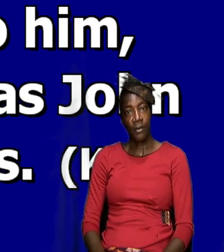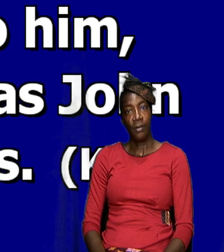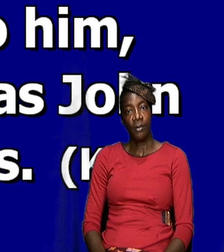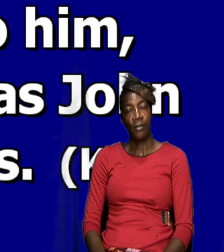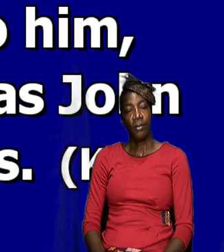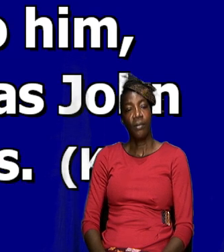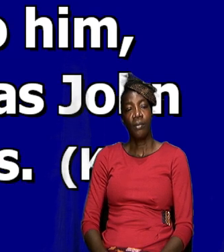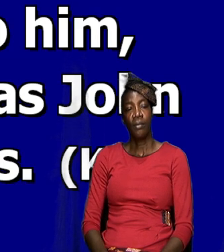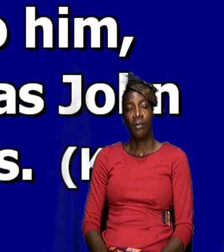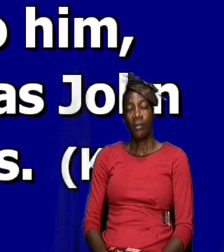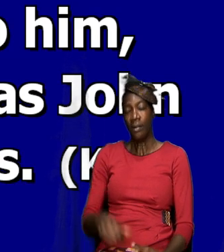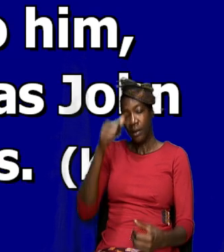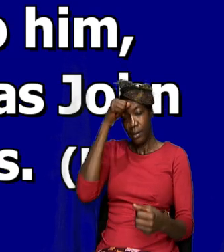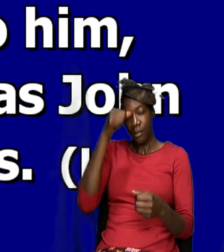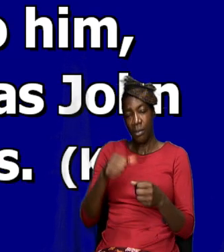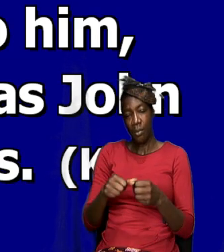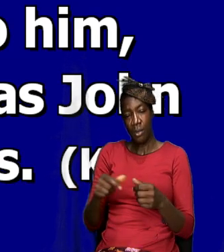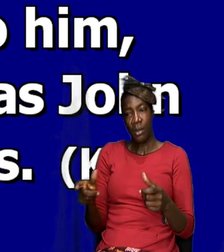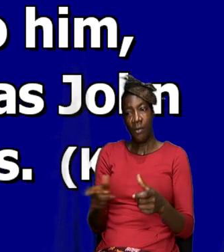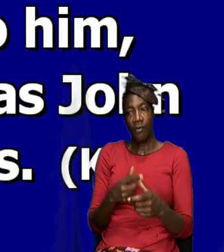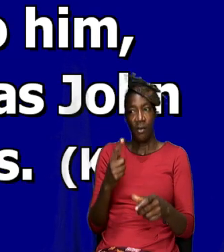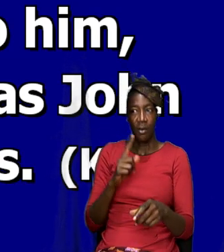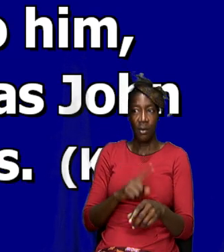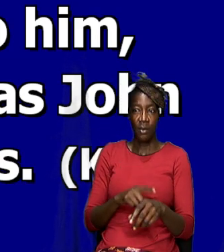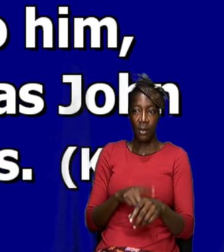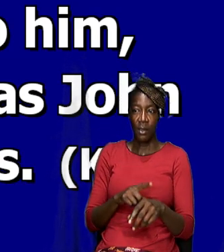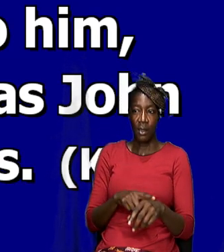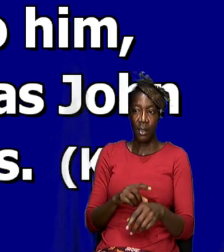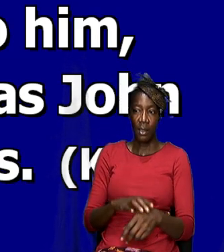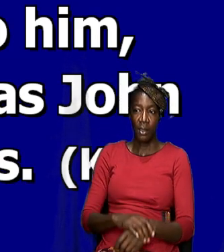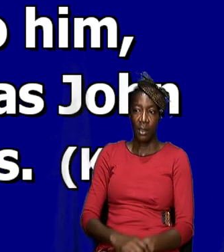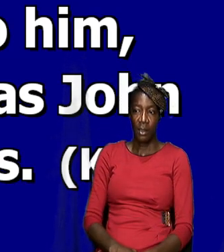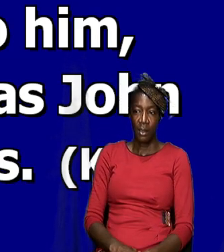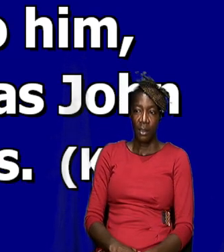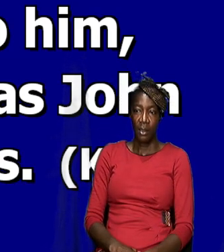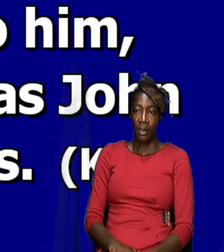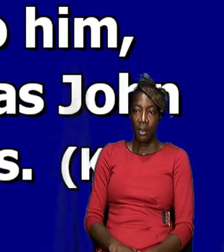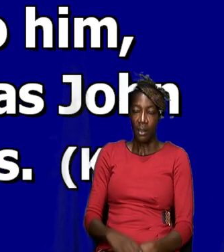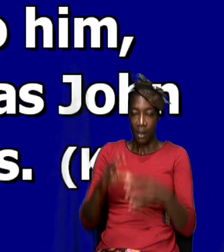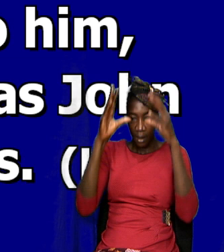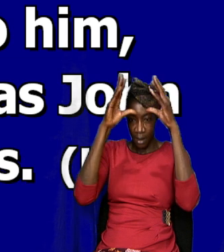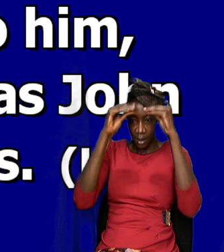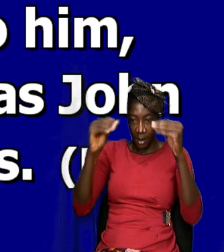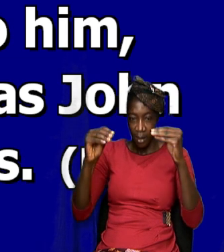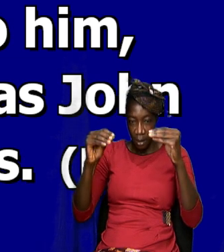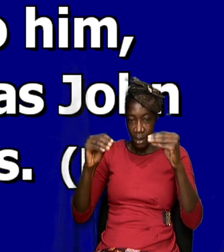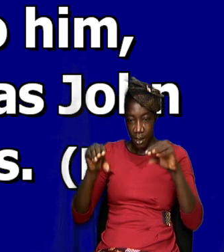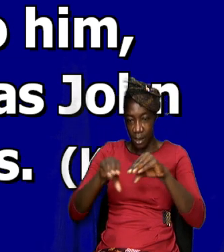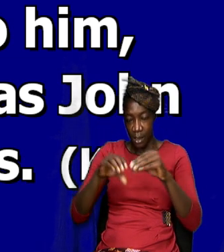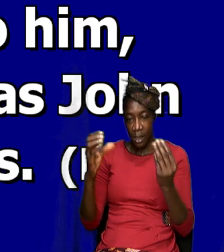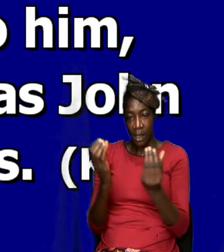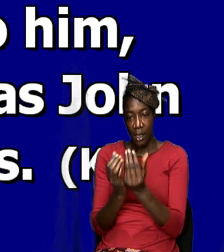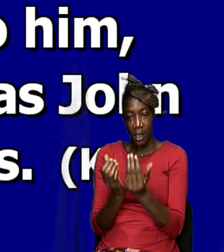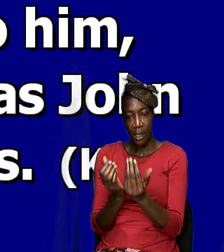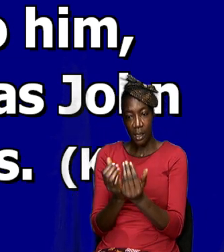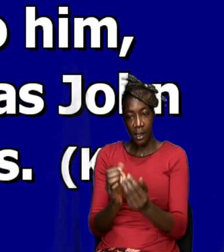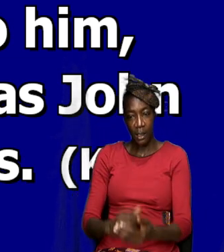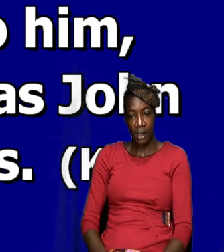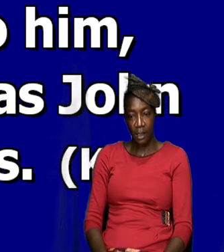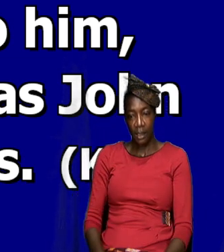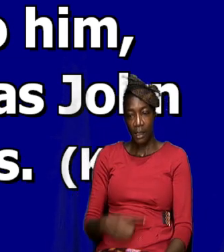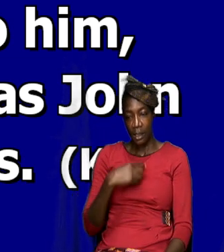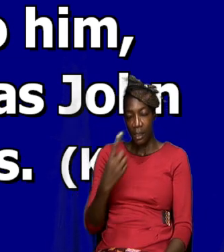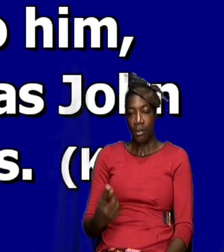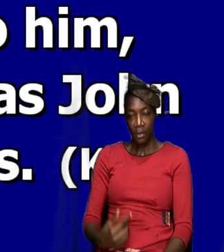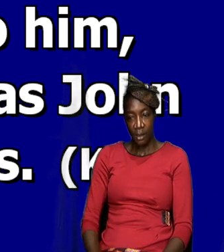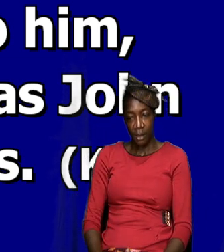now I remember the first time I was teaching I think I was teaching the senior high class at the time and I said